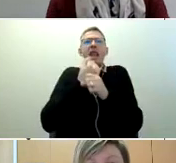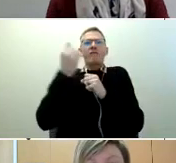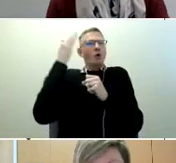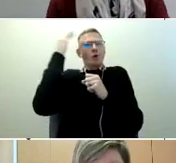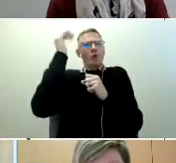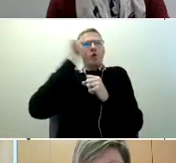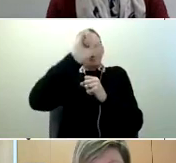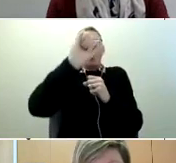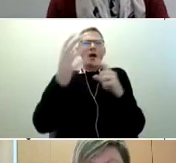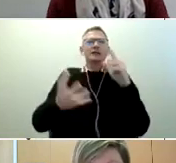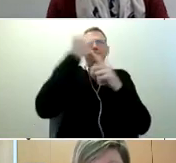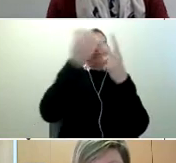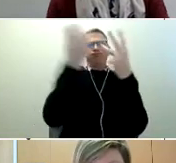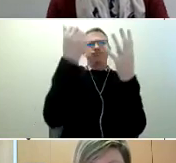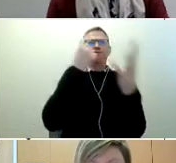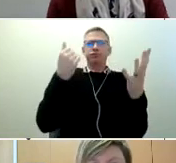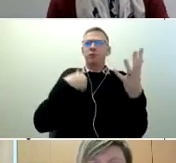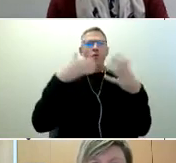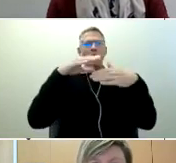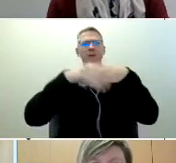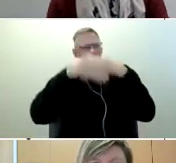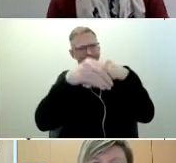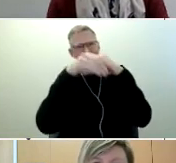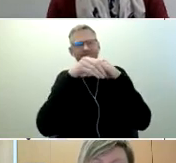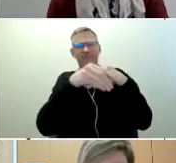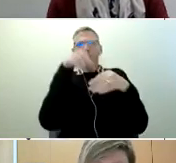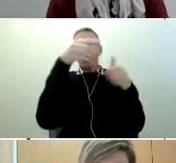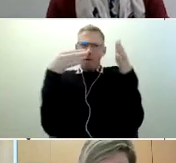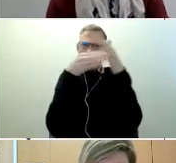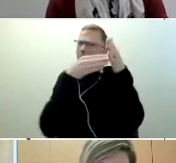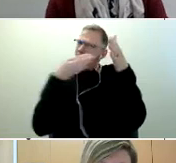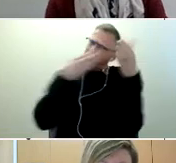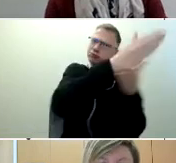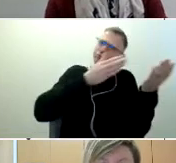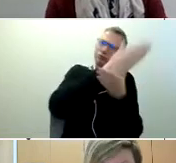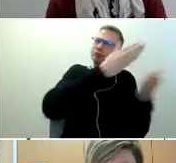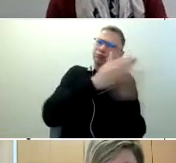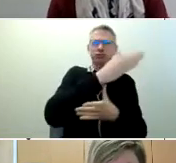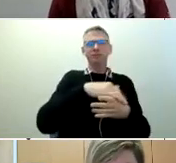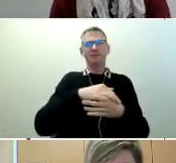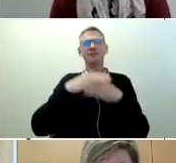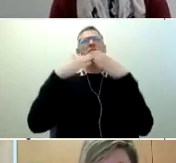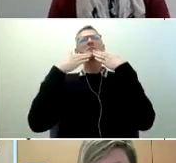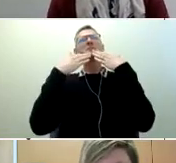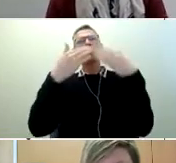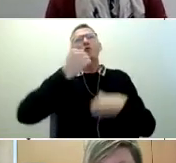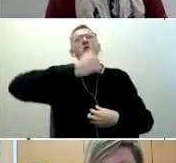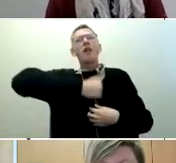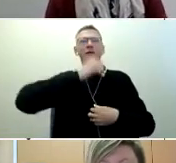down the barriers that is in front of you so thank you and good luck with your future